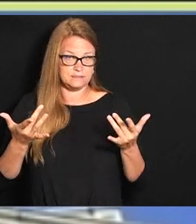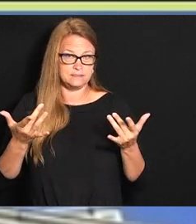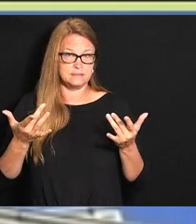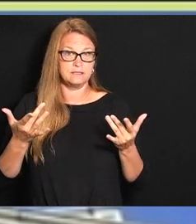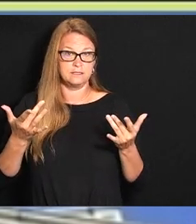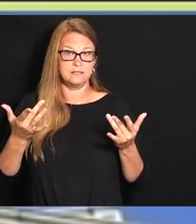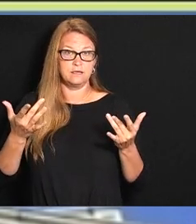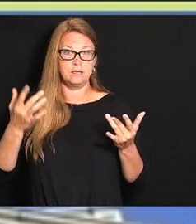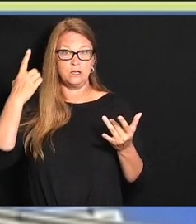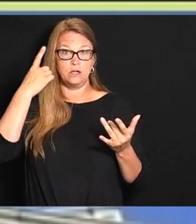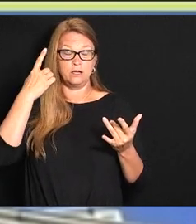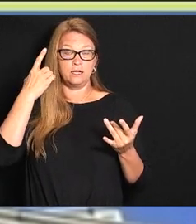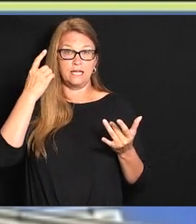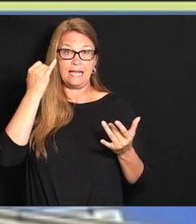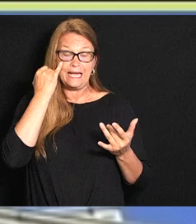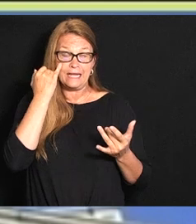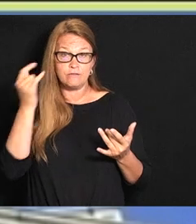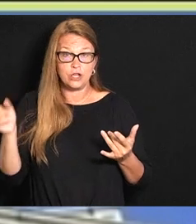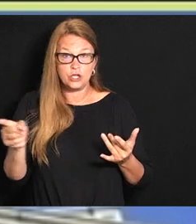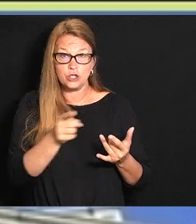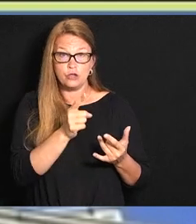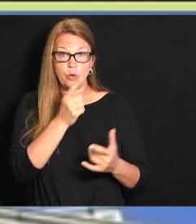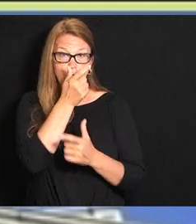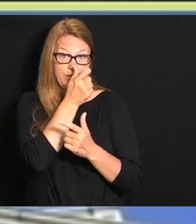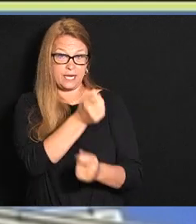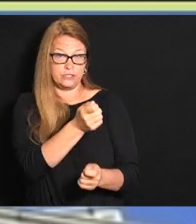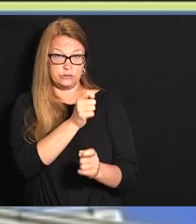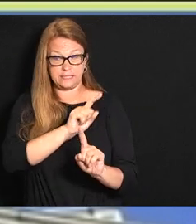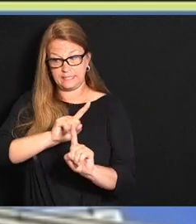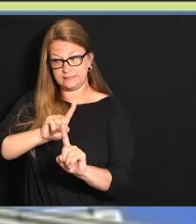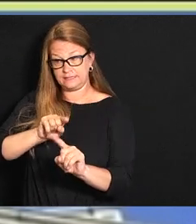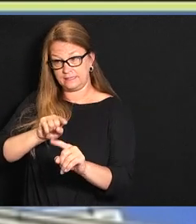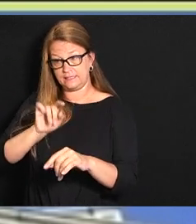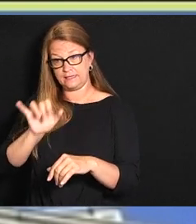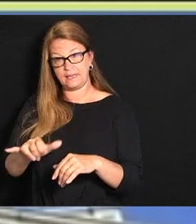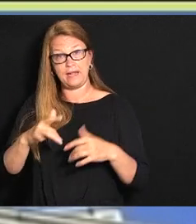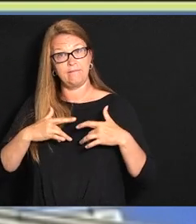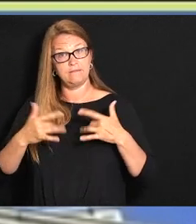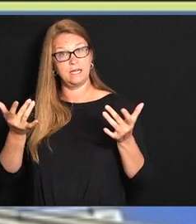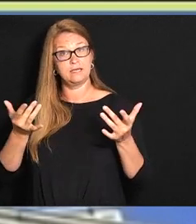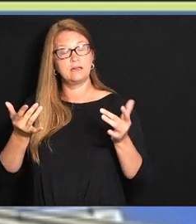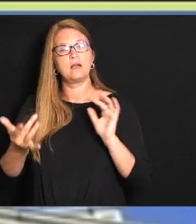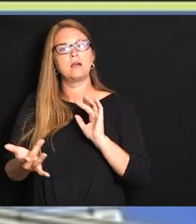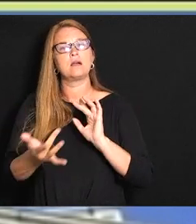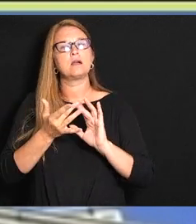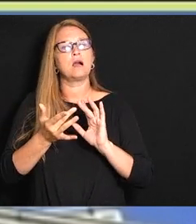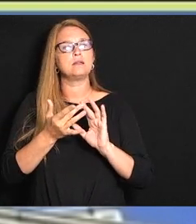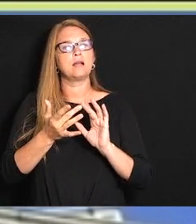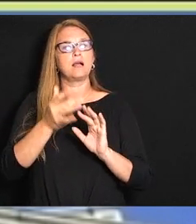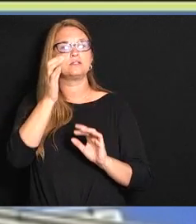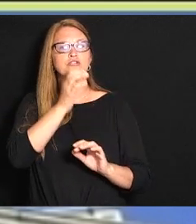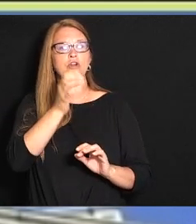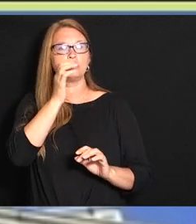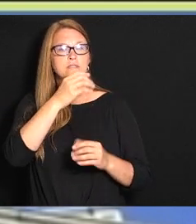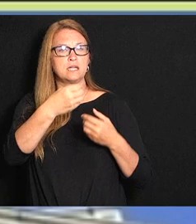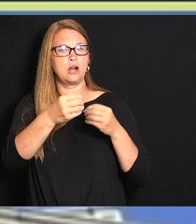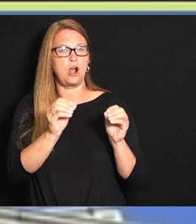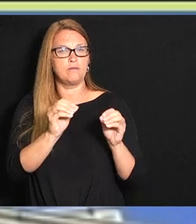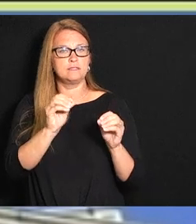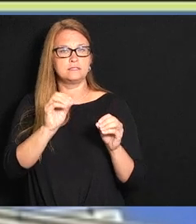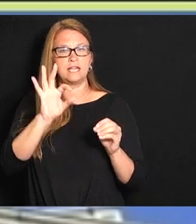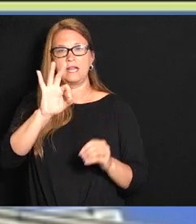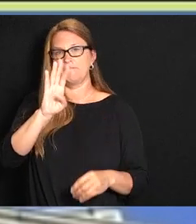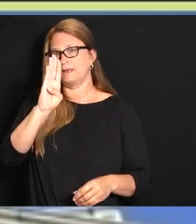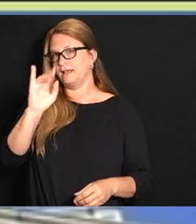And if you are interested in attending one of those events you can contact the Charleston Office of the Federal Bureau